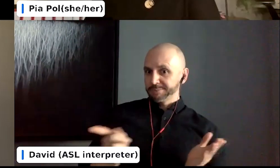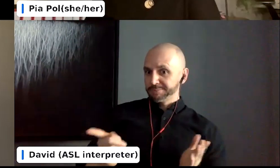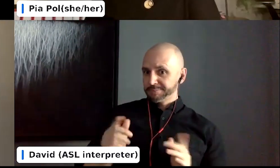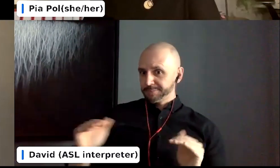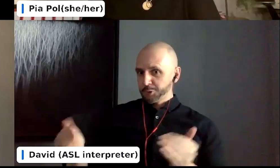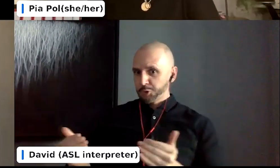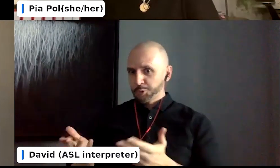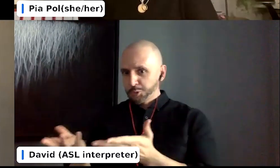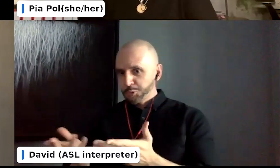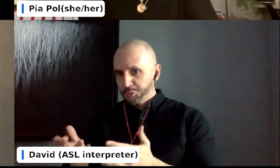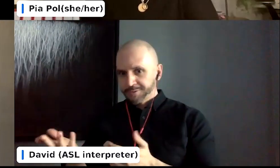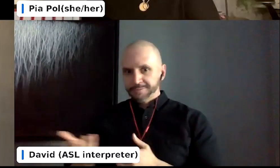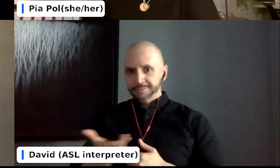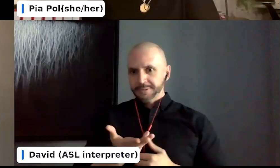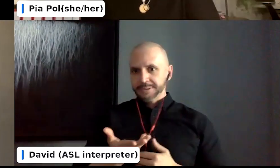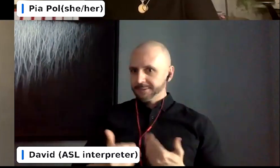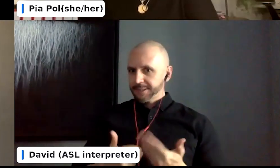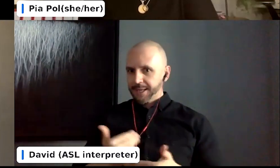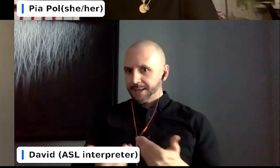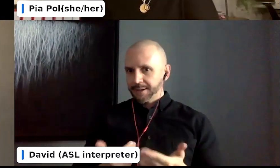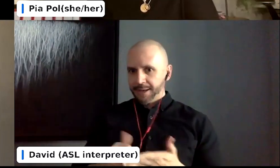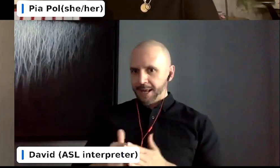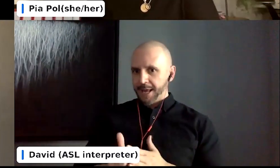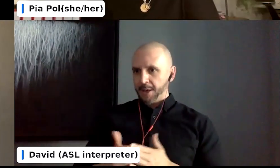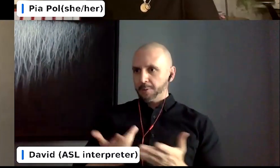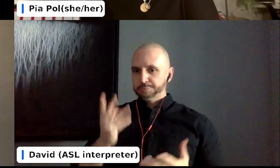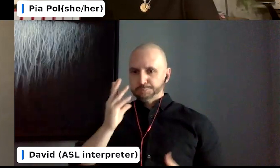uh, introduction into what it was and, and how you got to it.